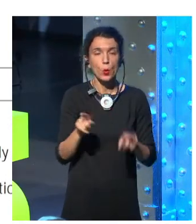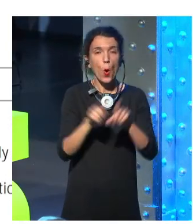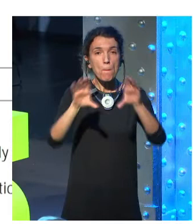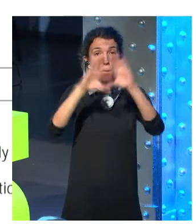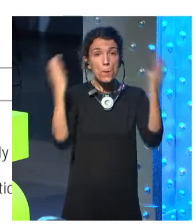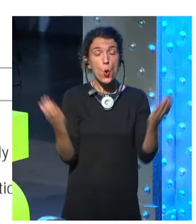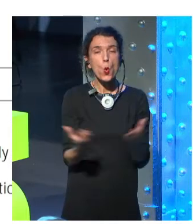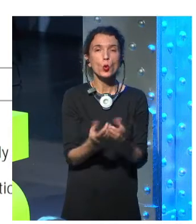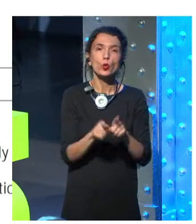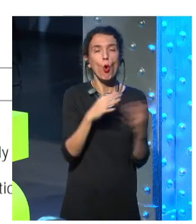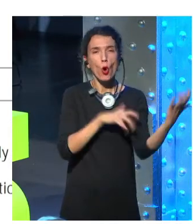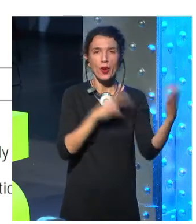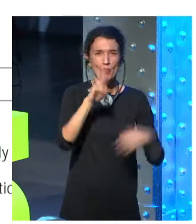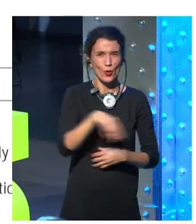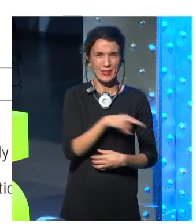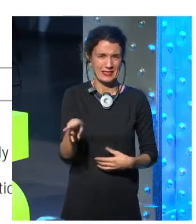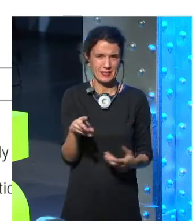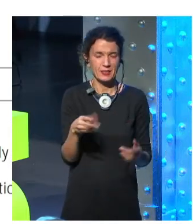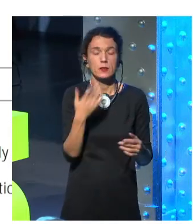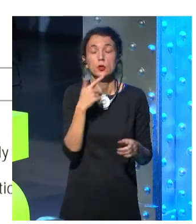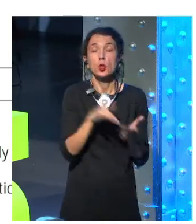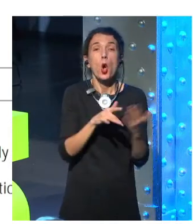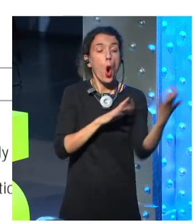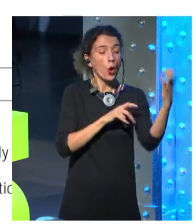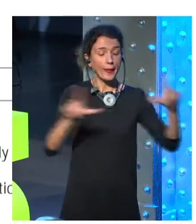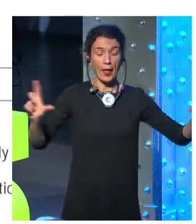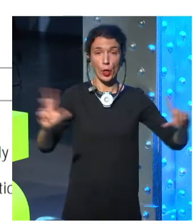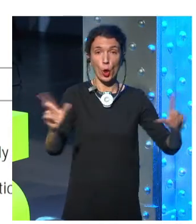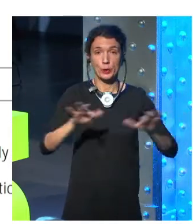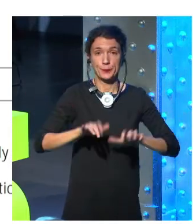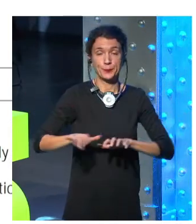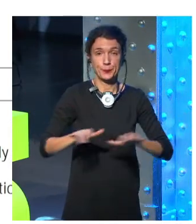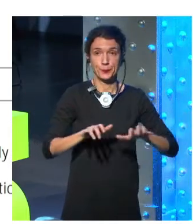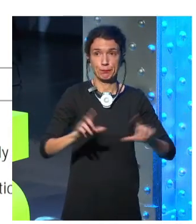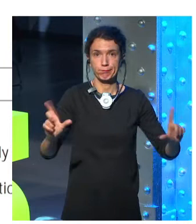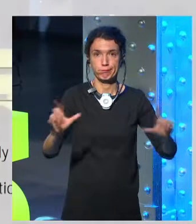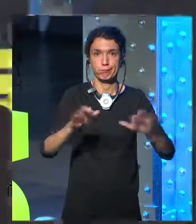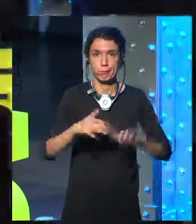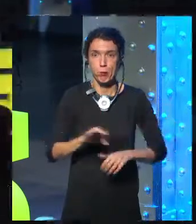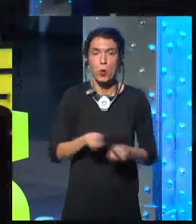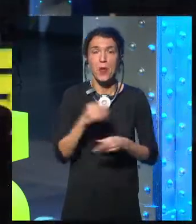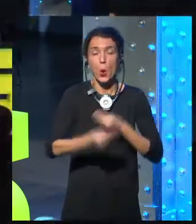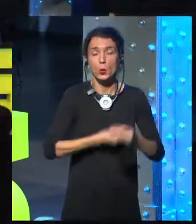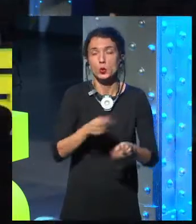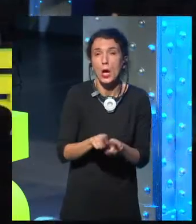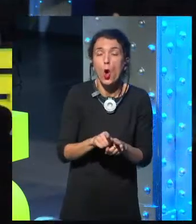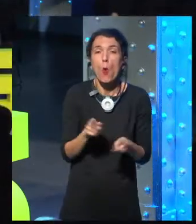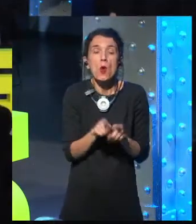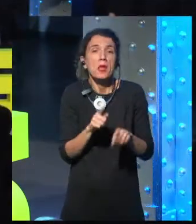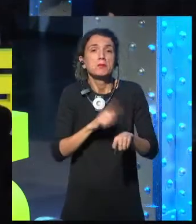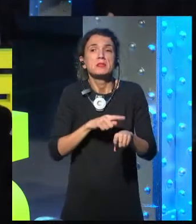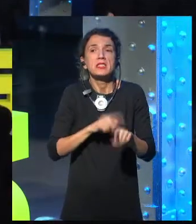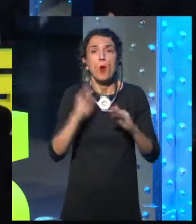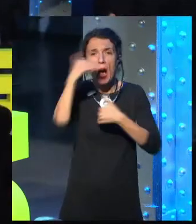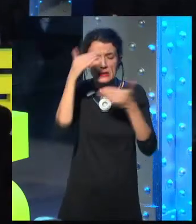attention you wanted. You could sit here, you could do a task for a long time, you never had to worry about battery life, but the world has changed,